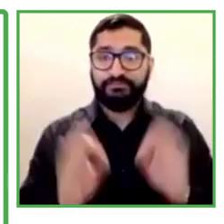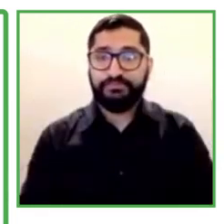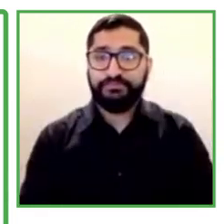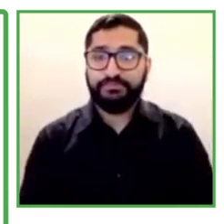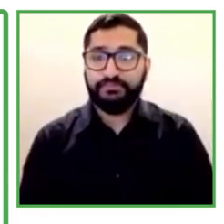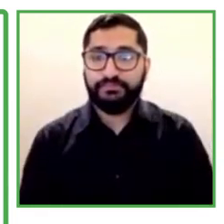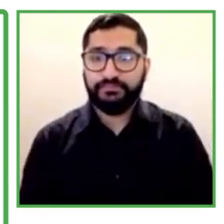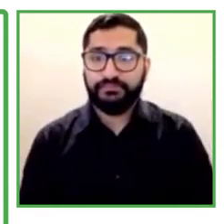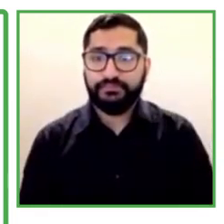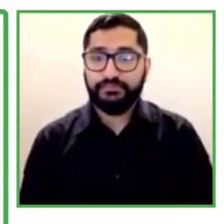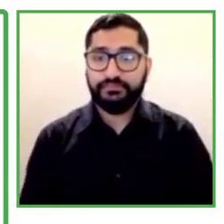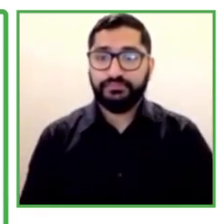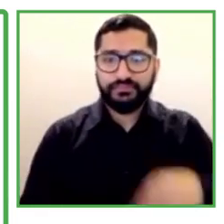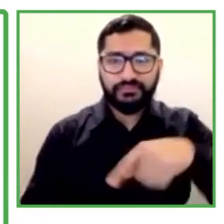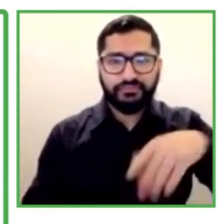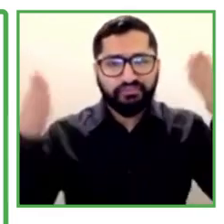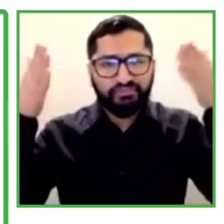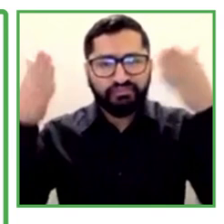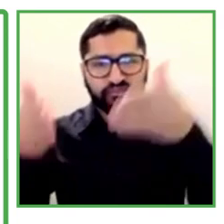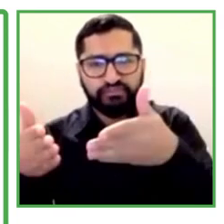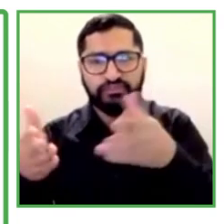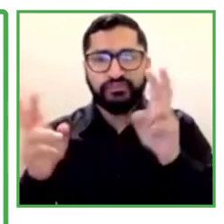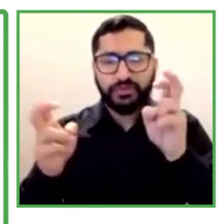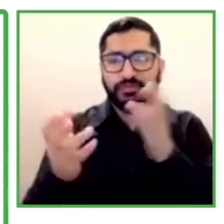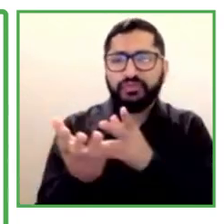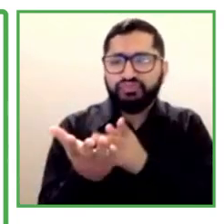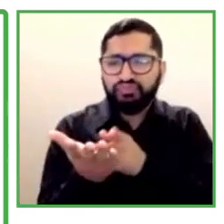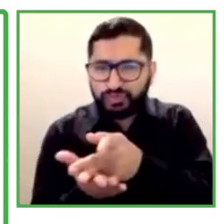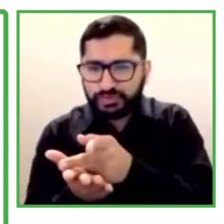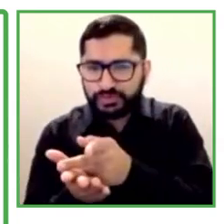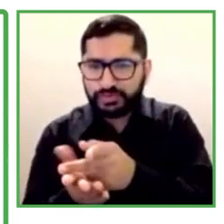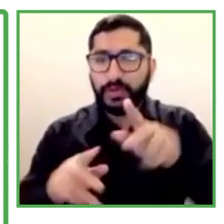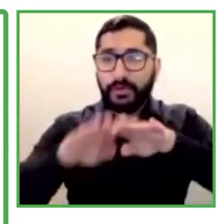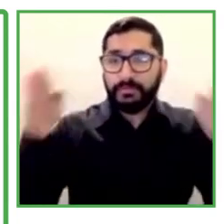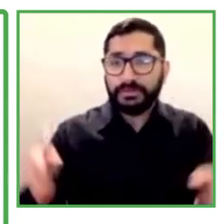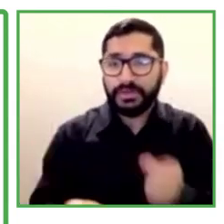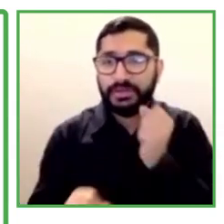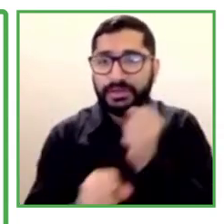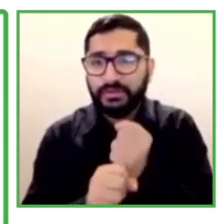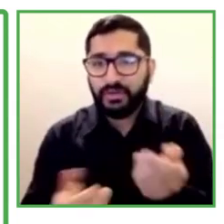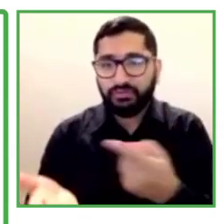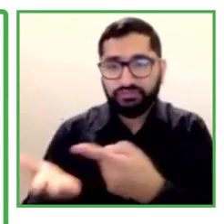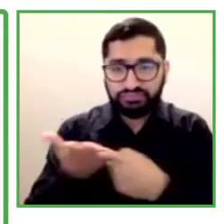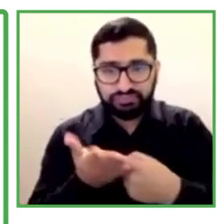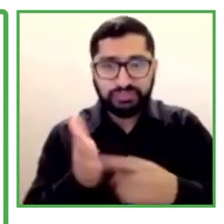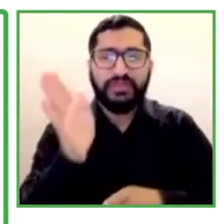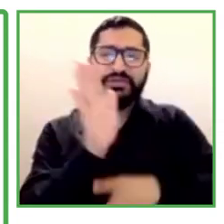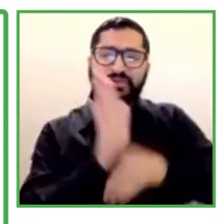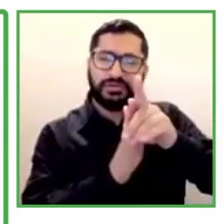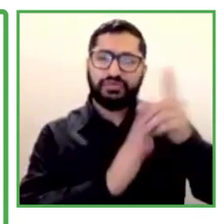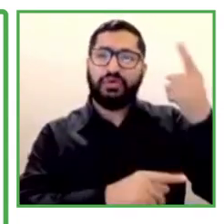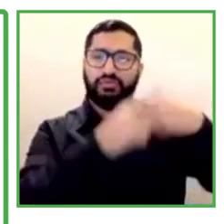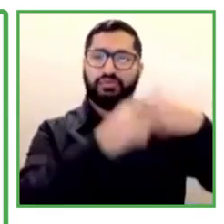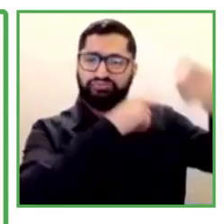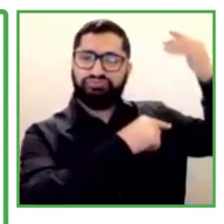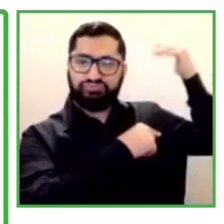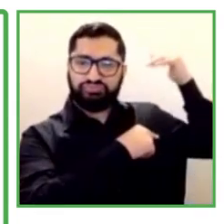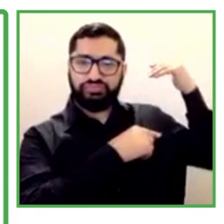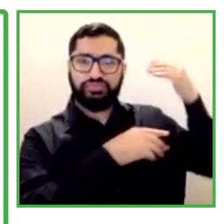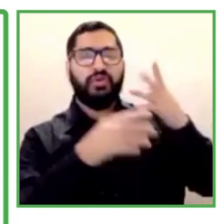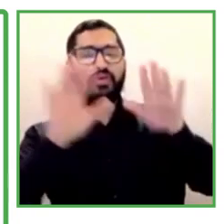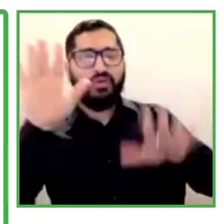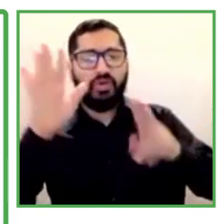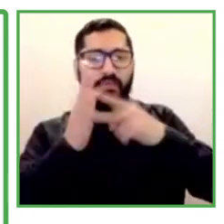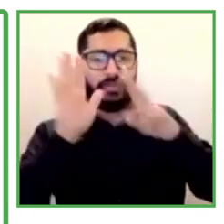In this context, and starting from this roundtables that we developed in 2015, we needed to